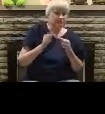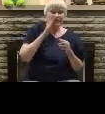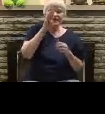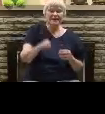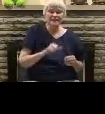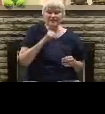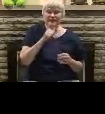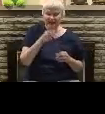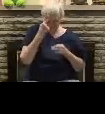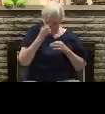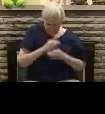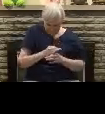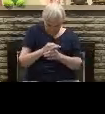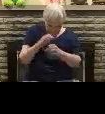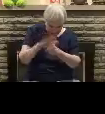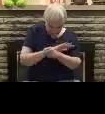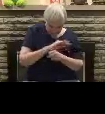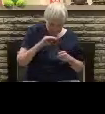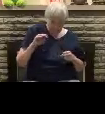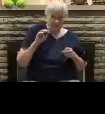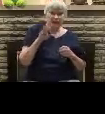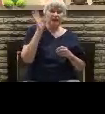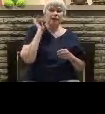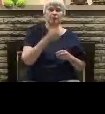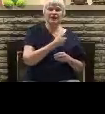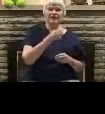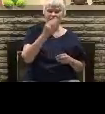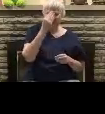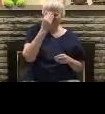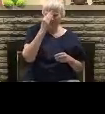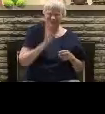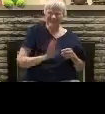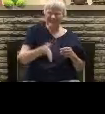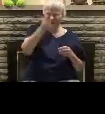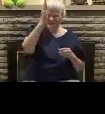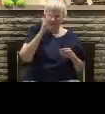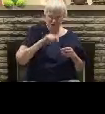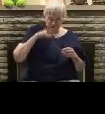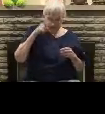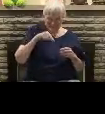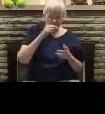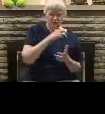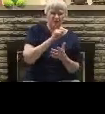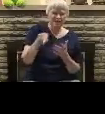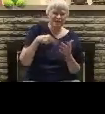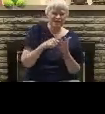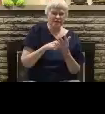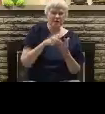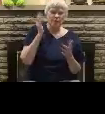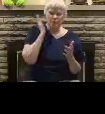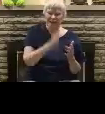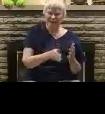hand, it makes us sick. On the other hand, we know that that's what God said would happen right before the rapture.